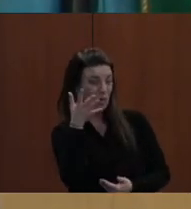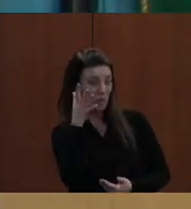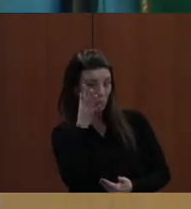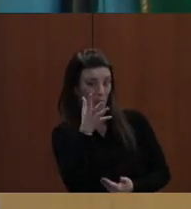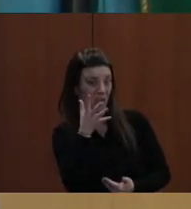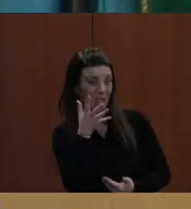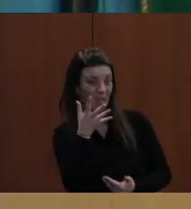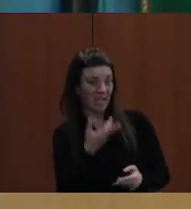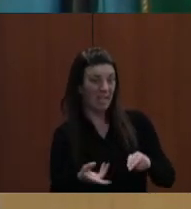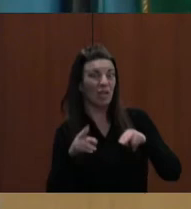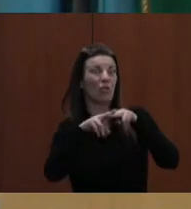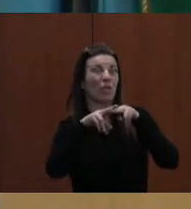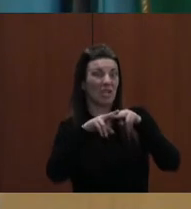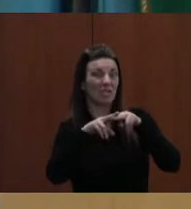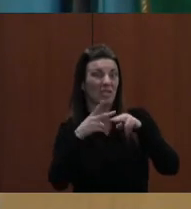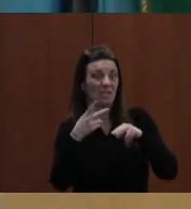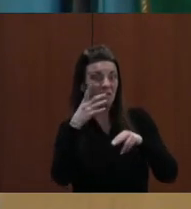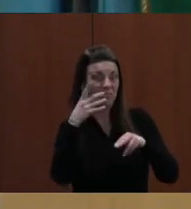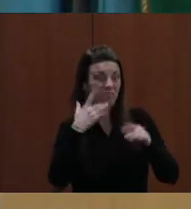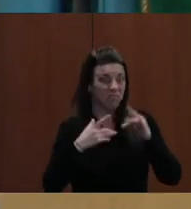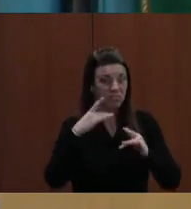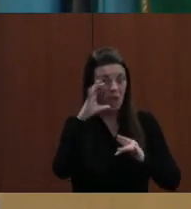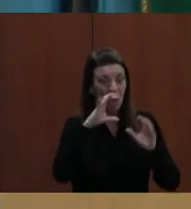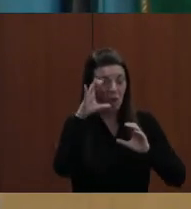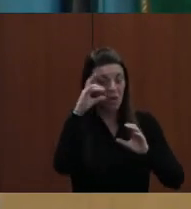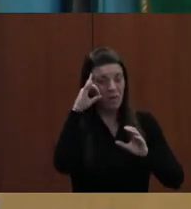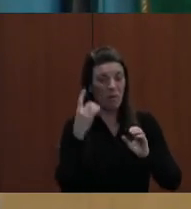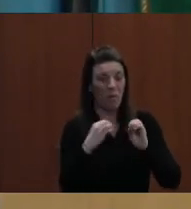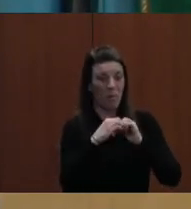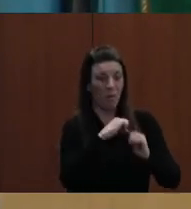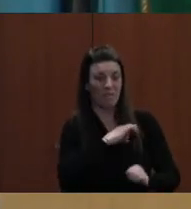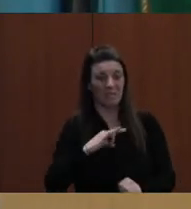So I think that's why we're putting a lot of our effort towards these resource pools.